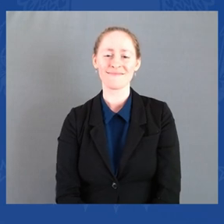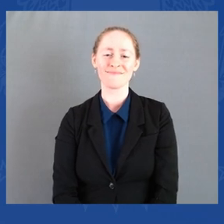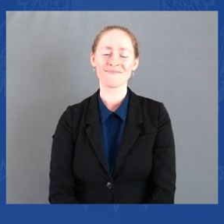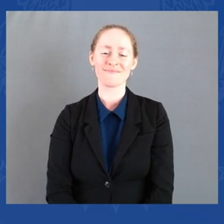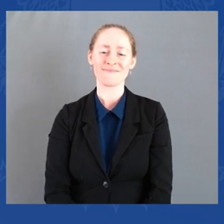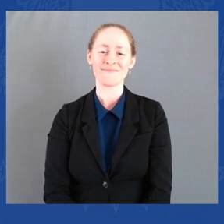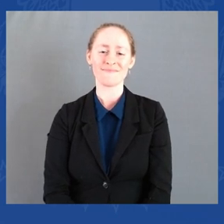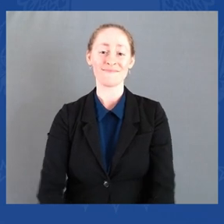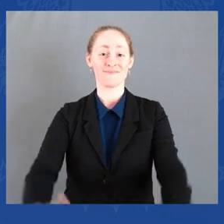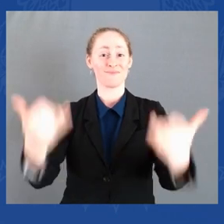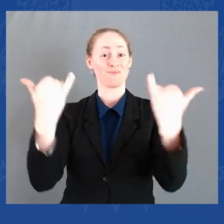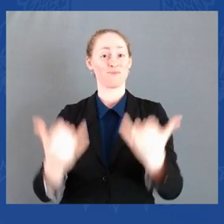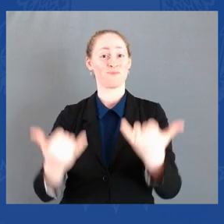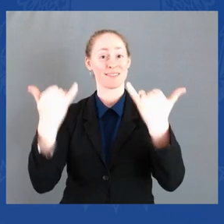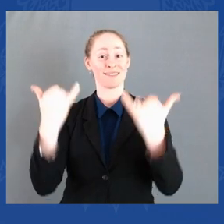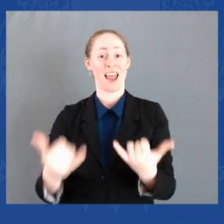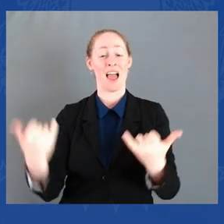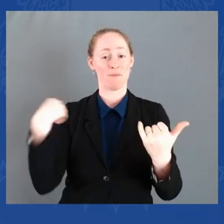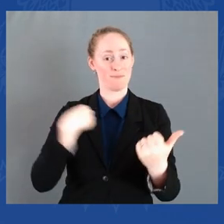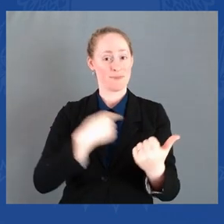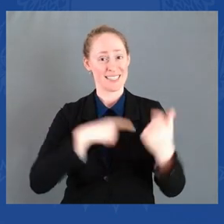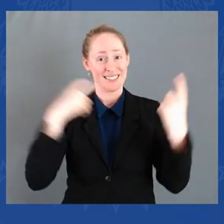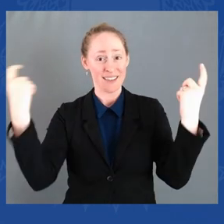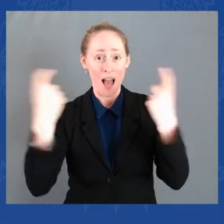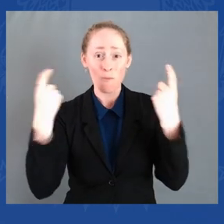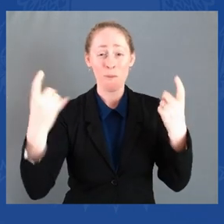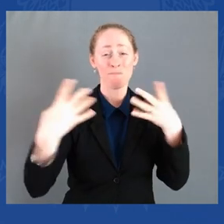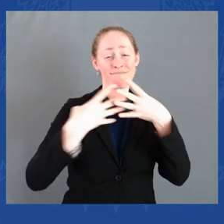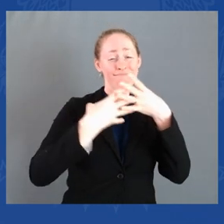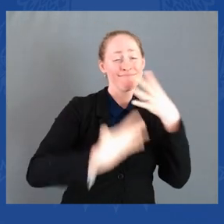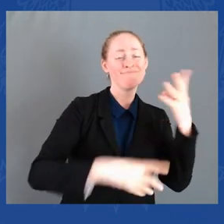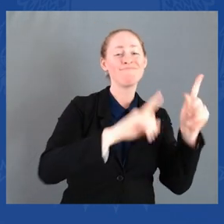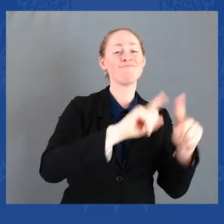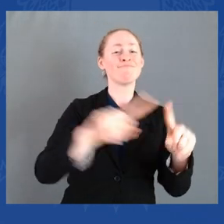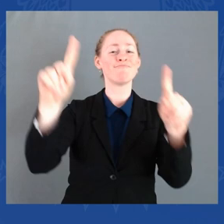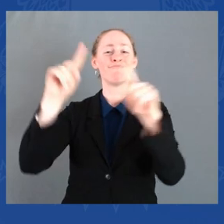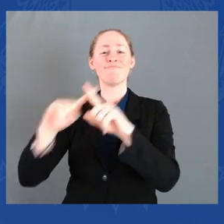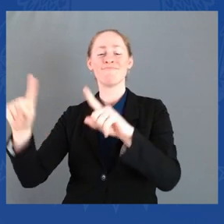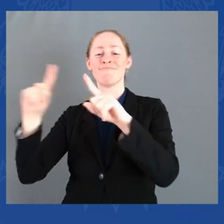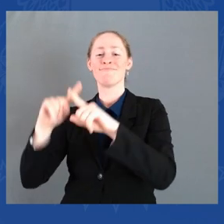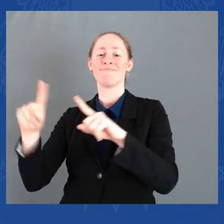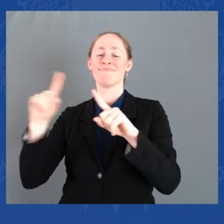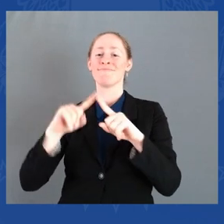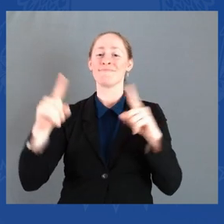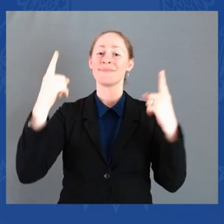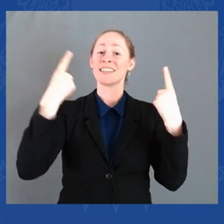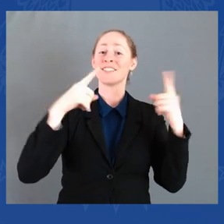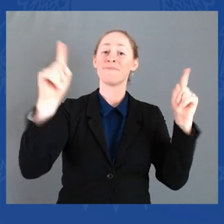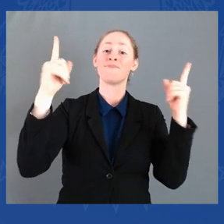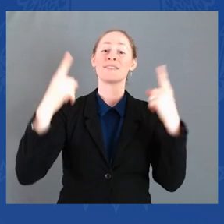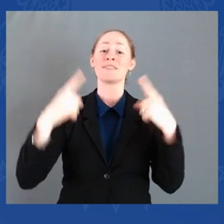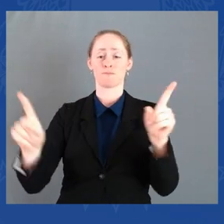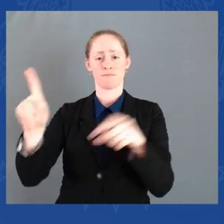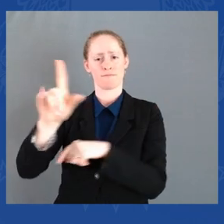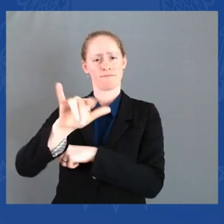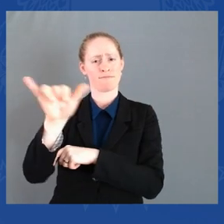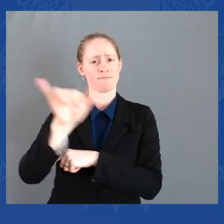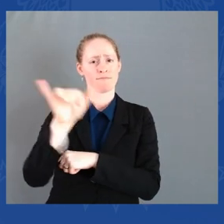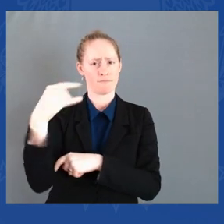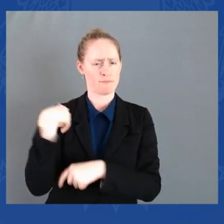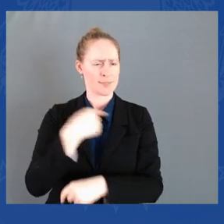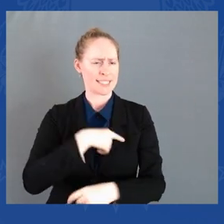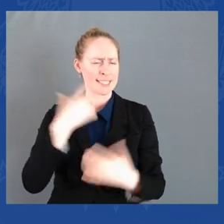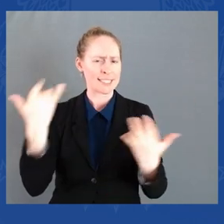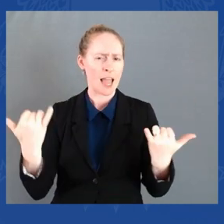that we gather mere days after a horrific act of hate in Buffalo, New